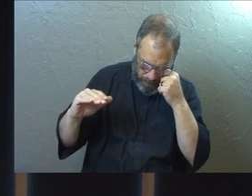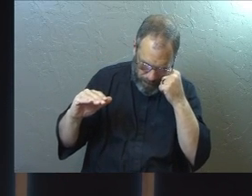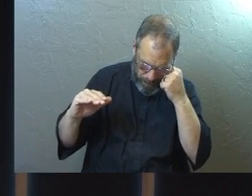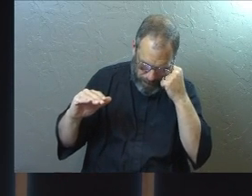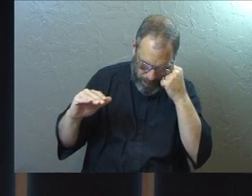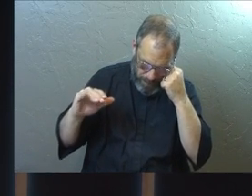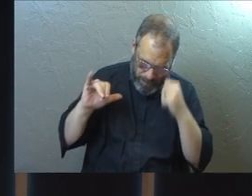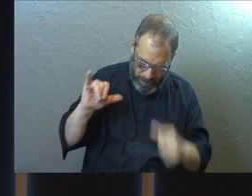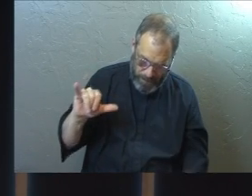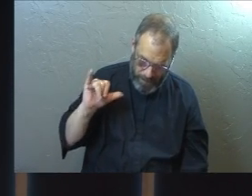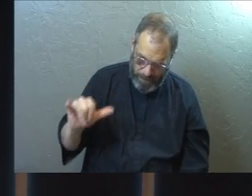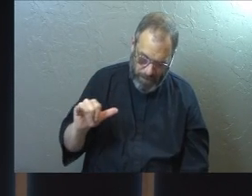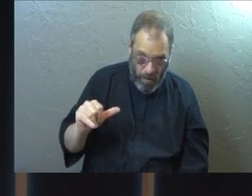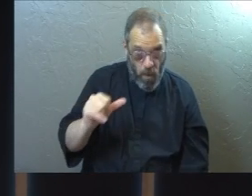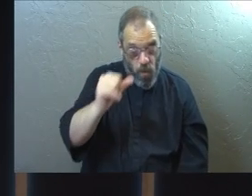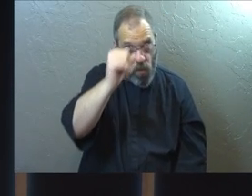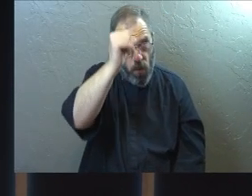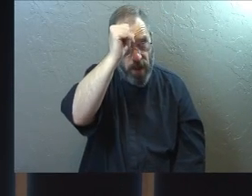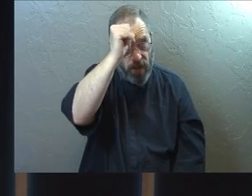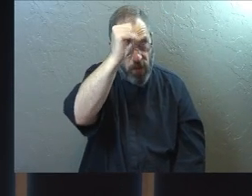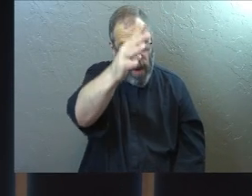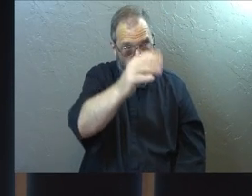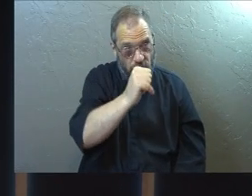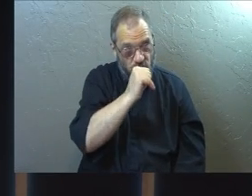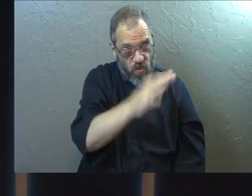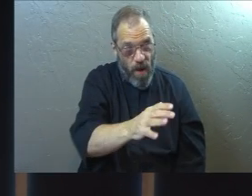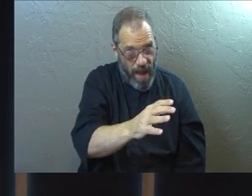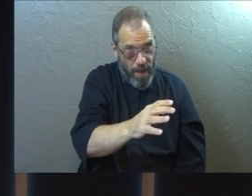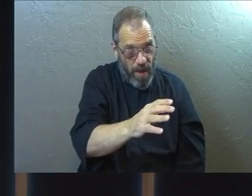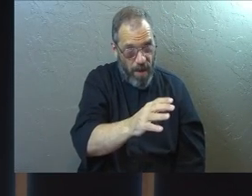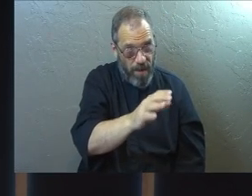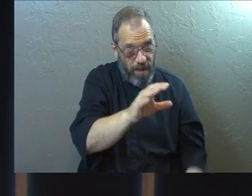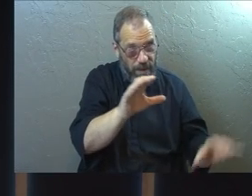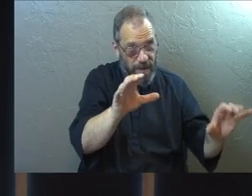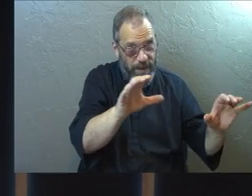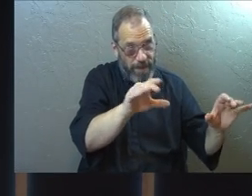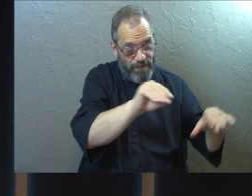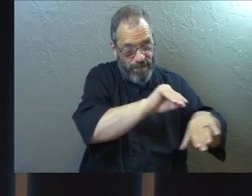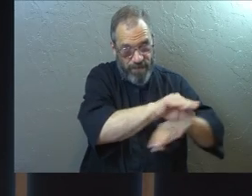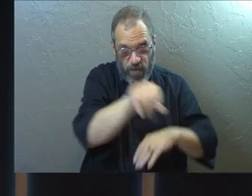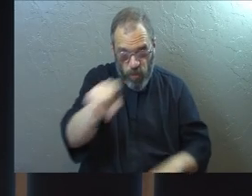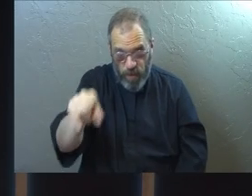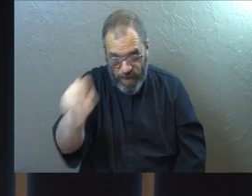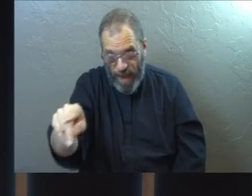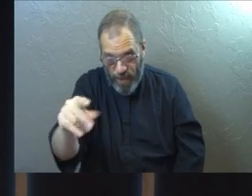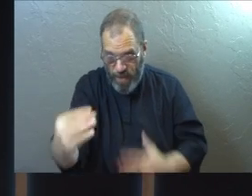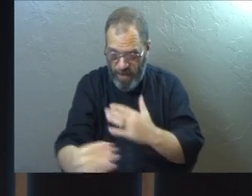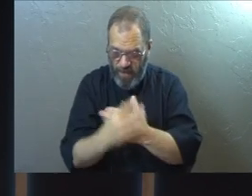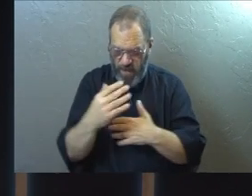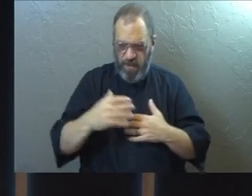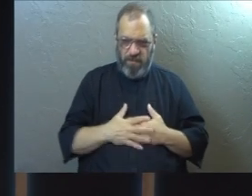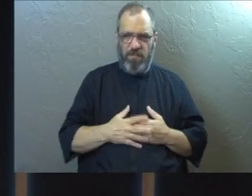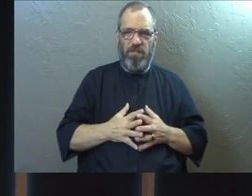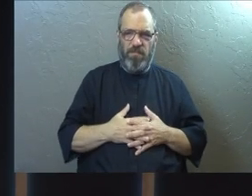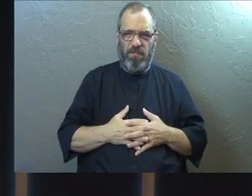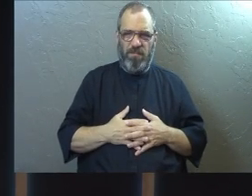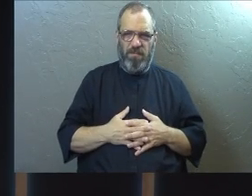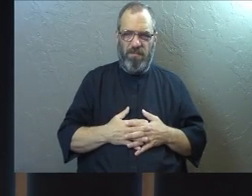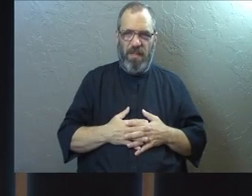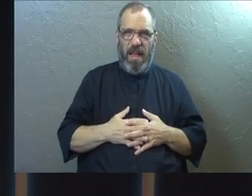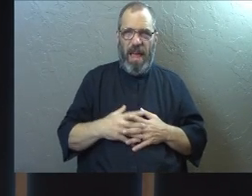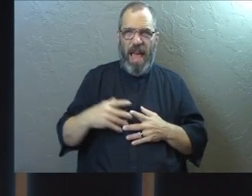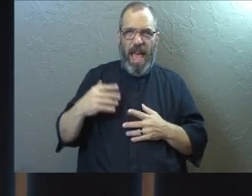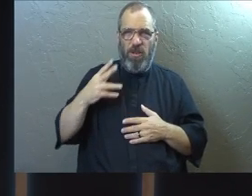that you start to realize what grandma and grandpa did to mom and dad, what mom and dad then did to you. And you start seeing the